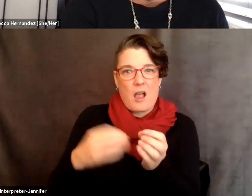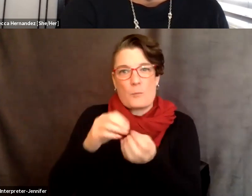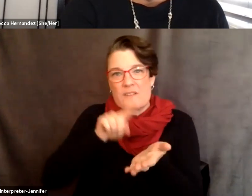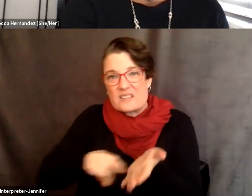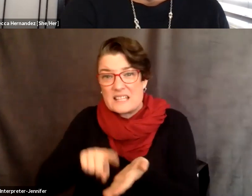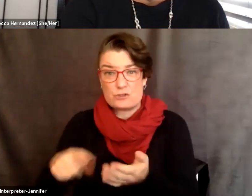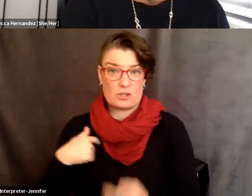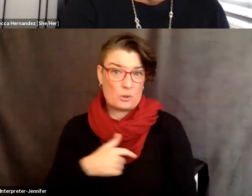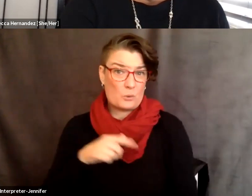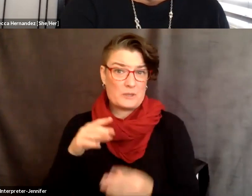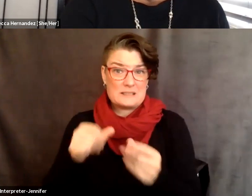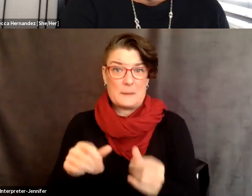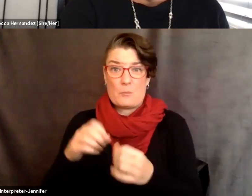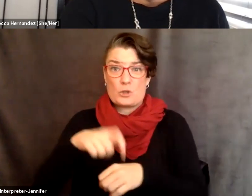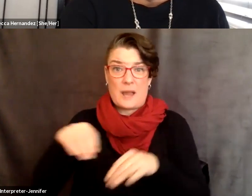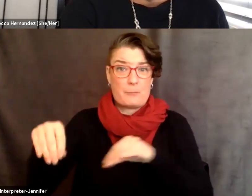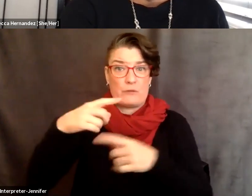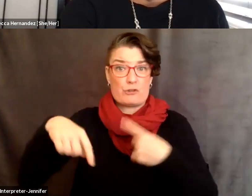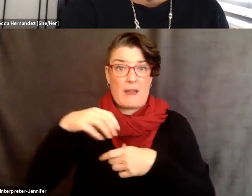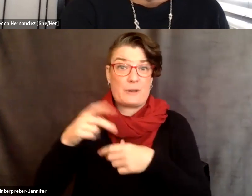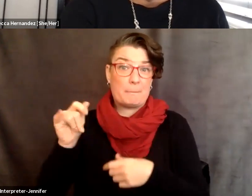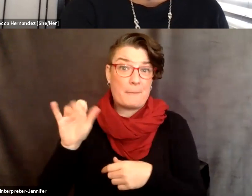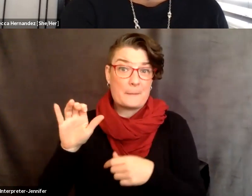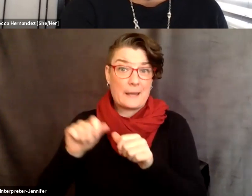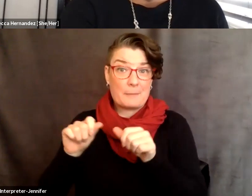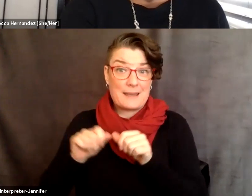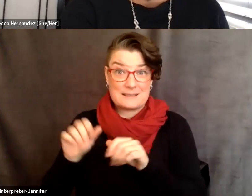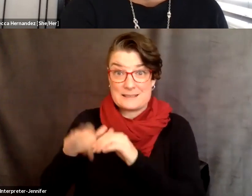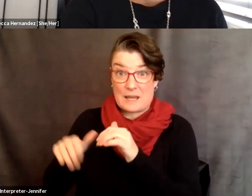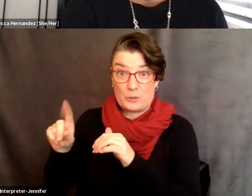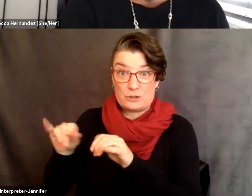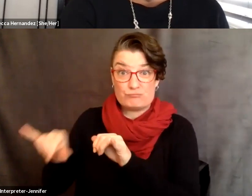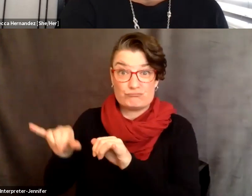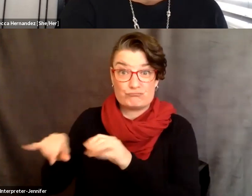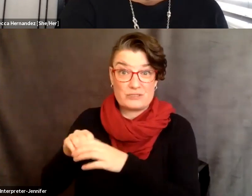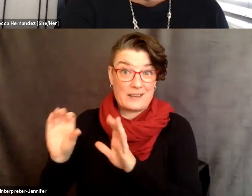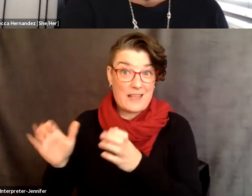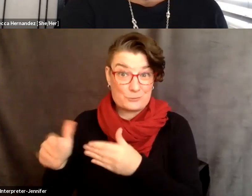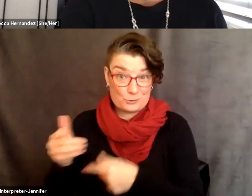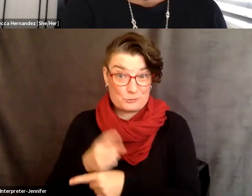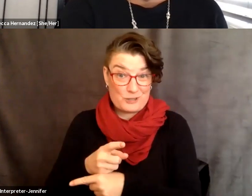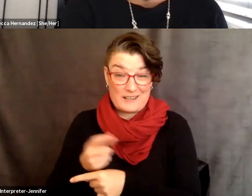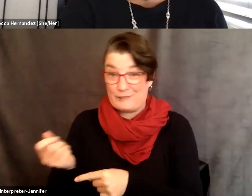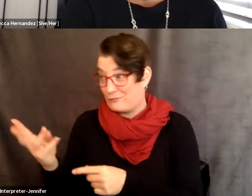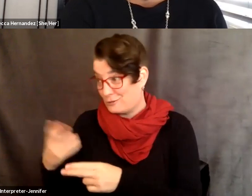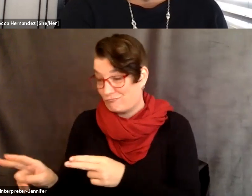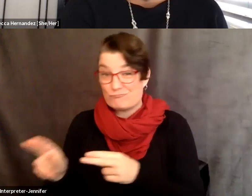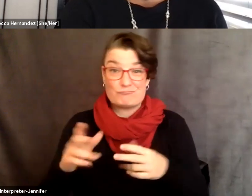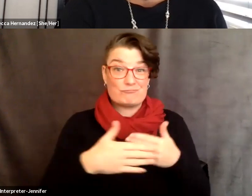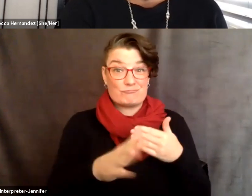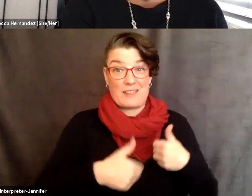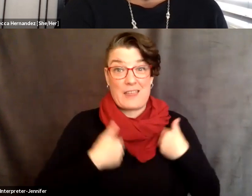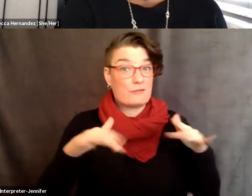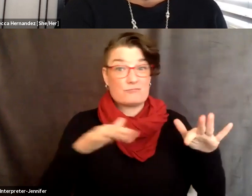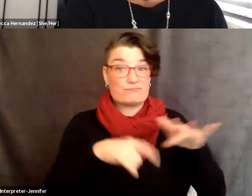in public places than we do our, our years in classrooms. Um, and so I guess to me, it feels like,